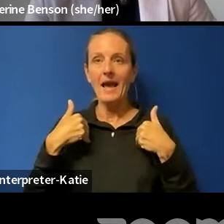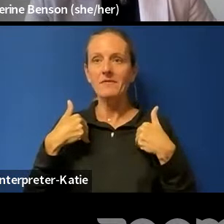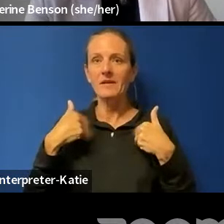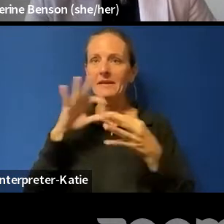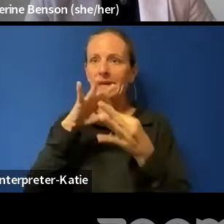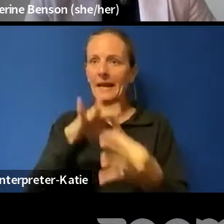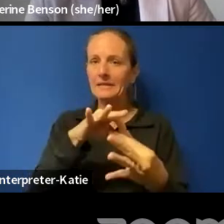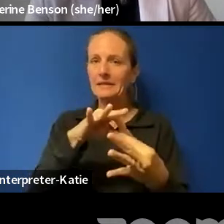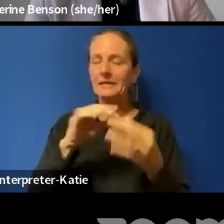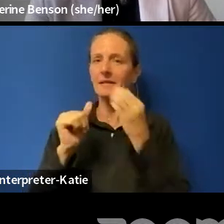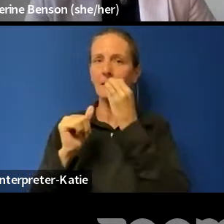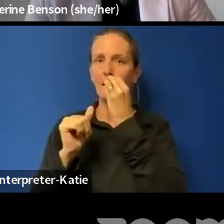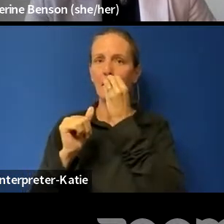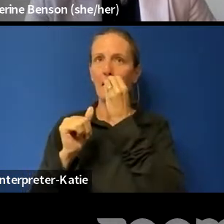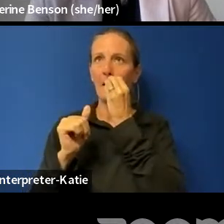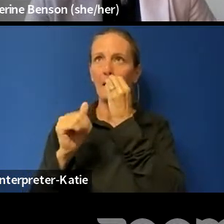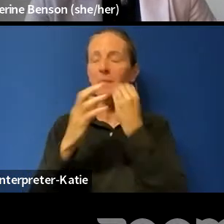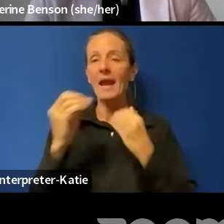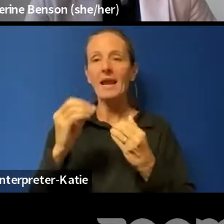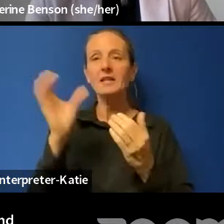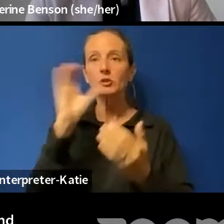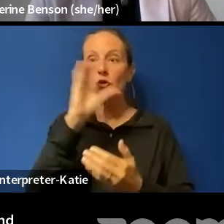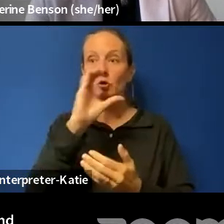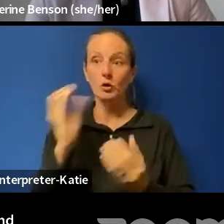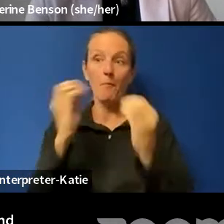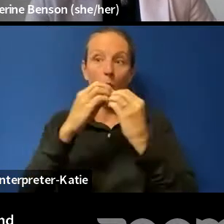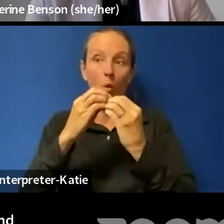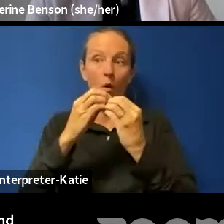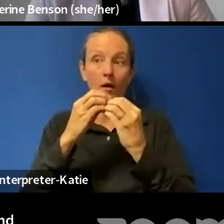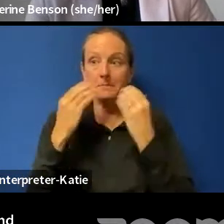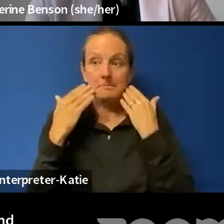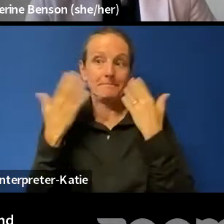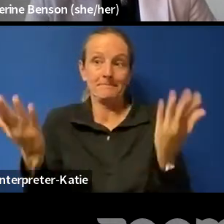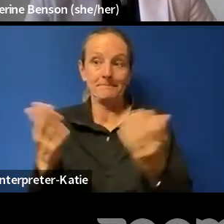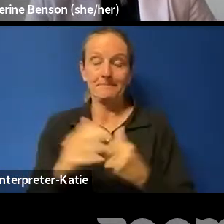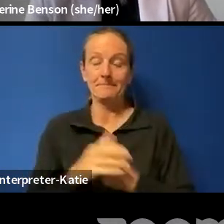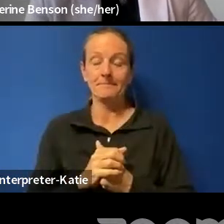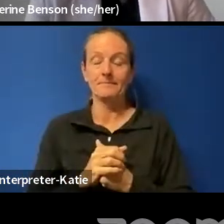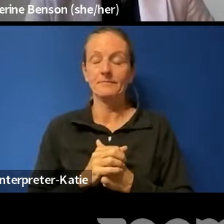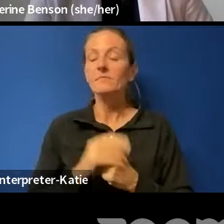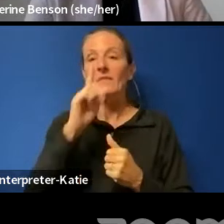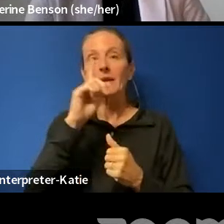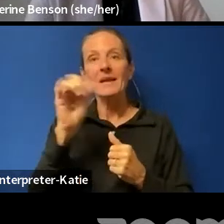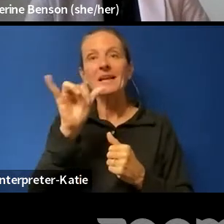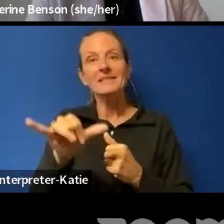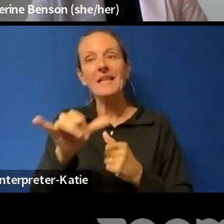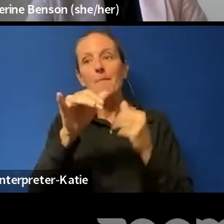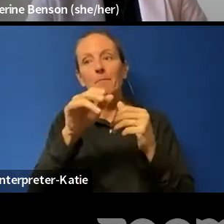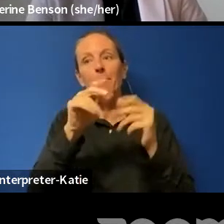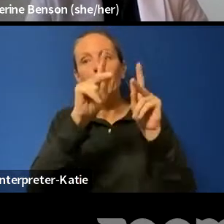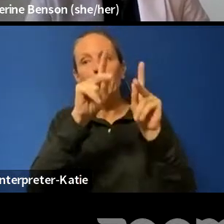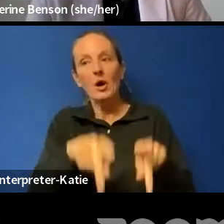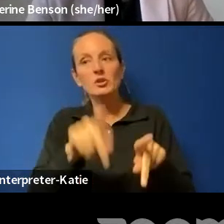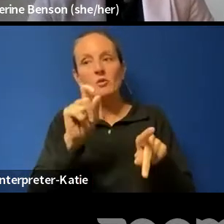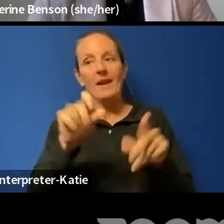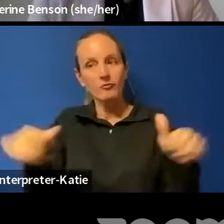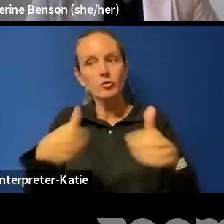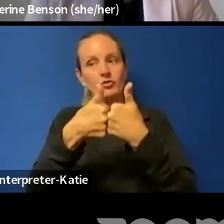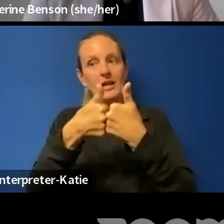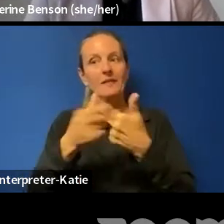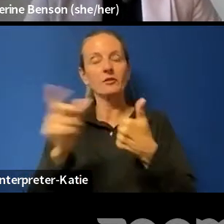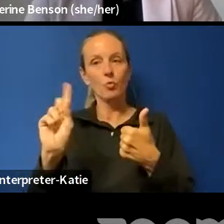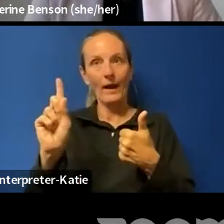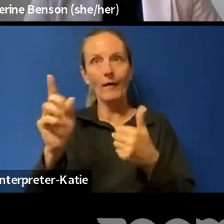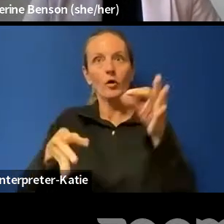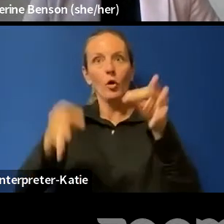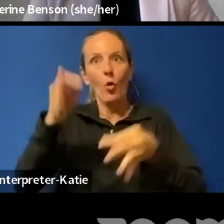and searched more, um, because that person would probably, they would have to challenge it in a court of law for us to